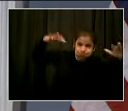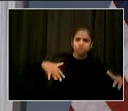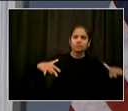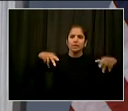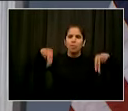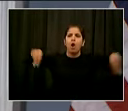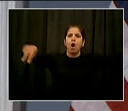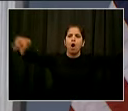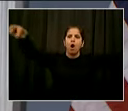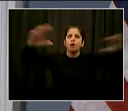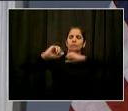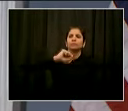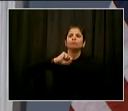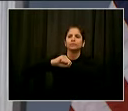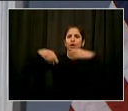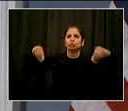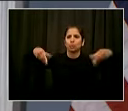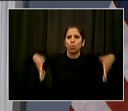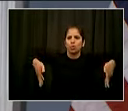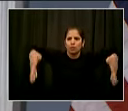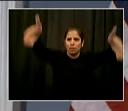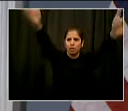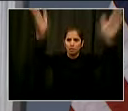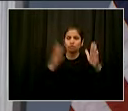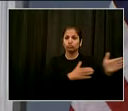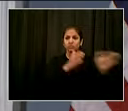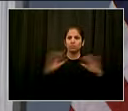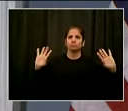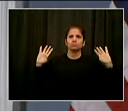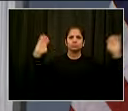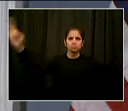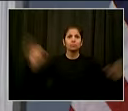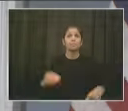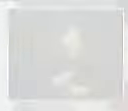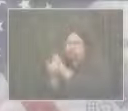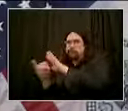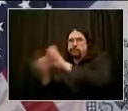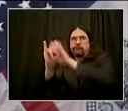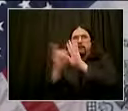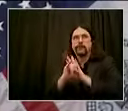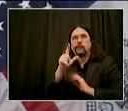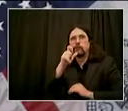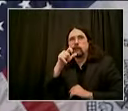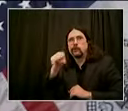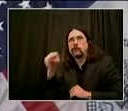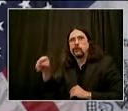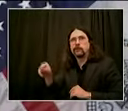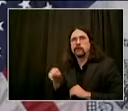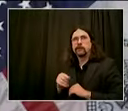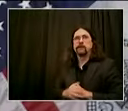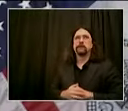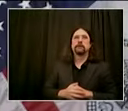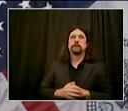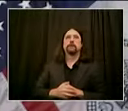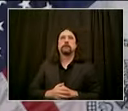we are going to ensure that we do everything that you are prosecuted to the fullest extent of the law? Vast majority of officers do their